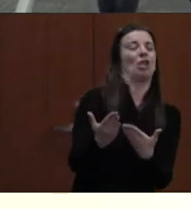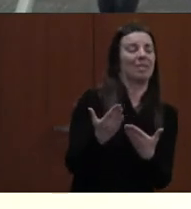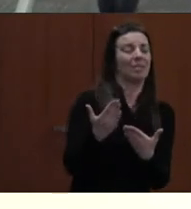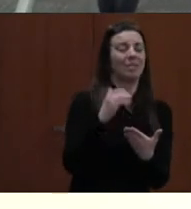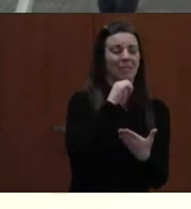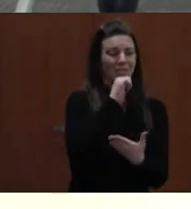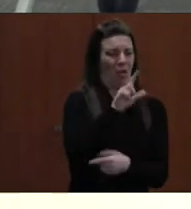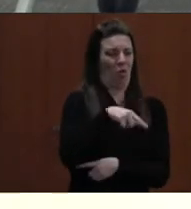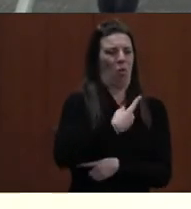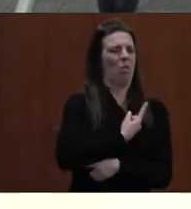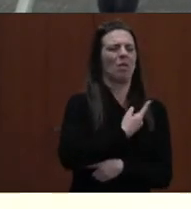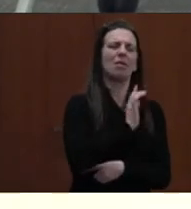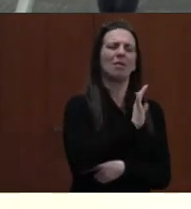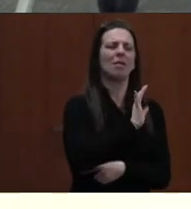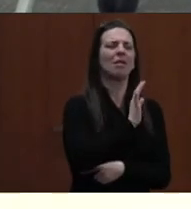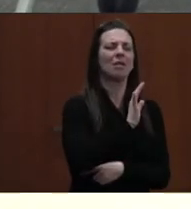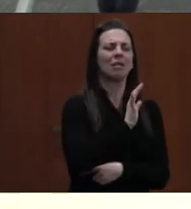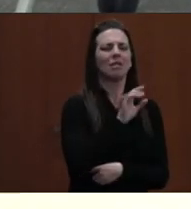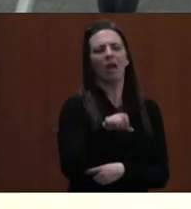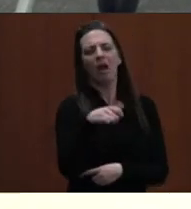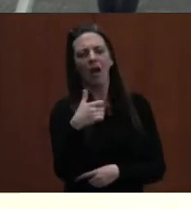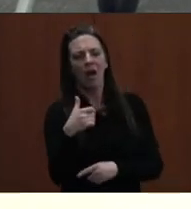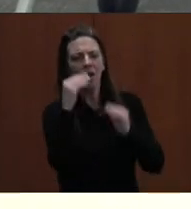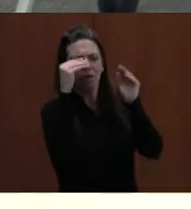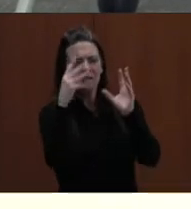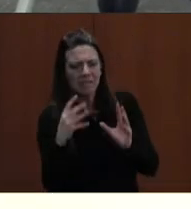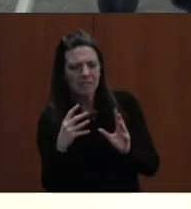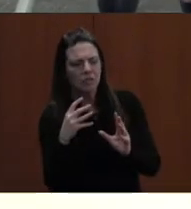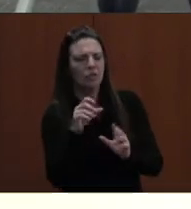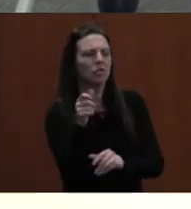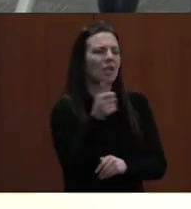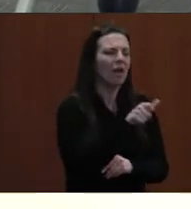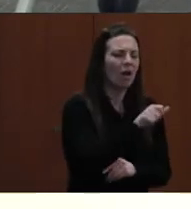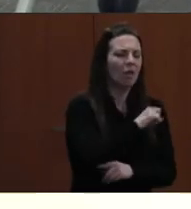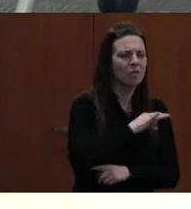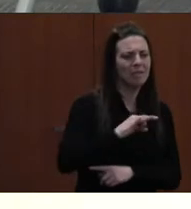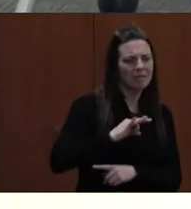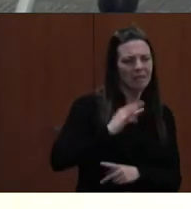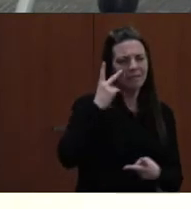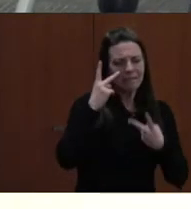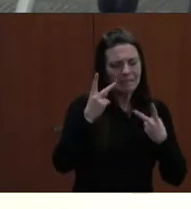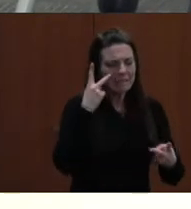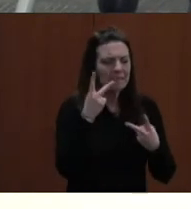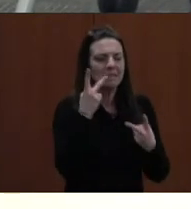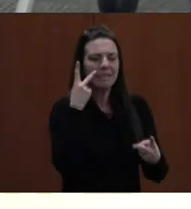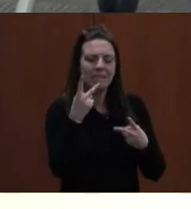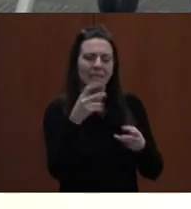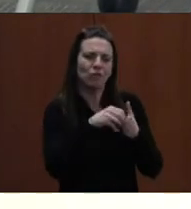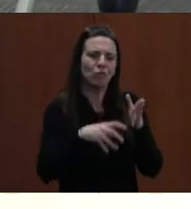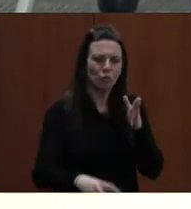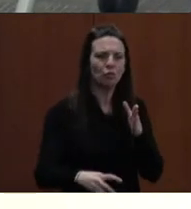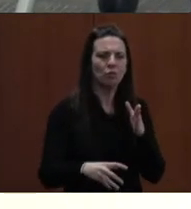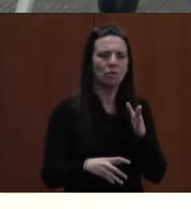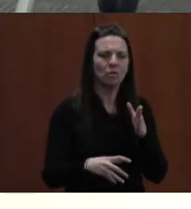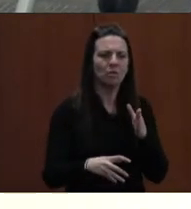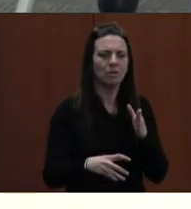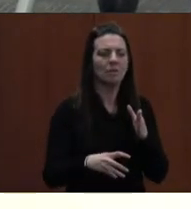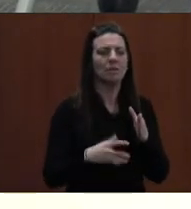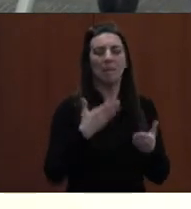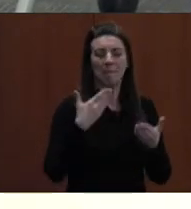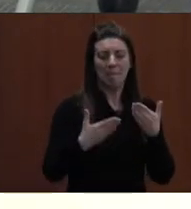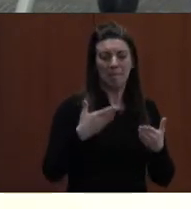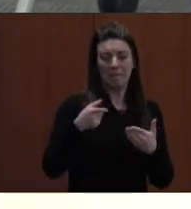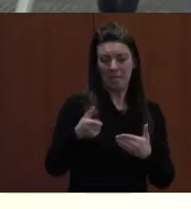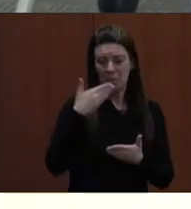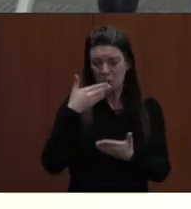It should come from the teachers and from the staff because they all are with their students. And again, what fits one may not